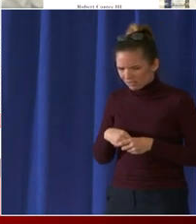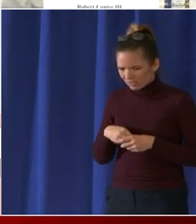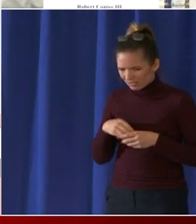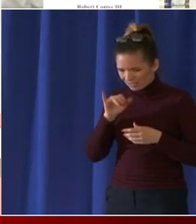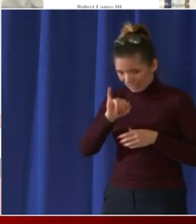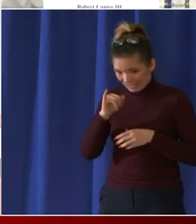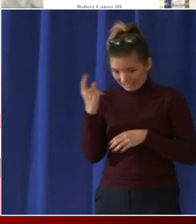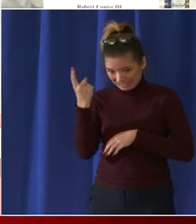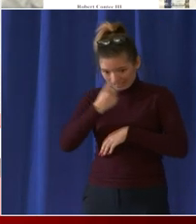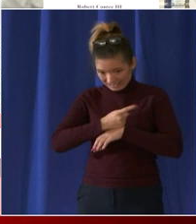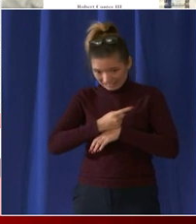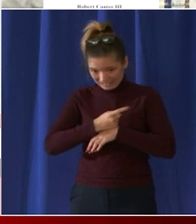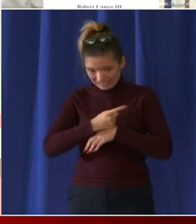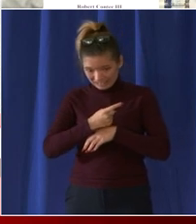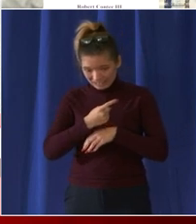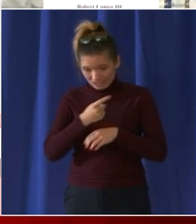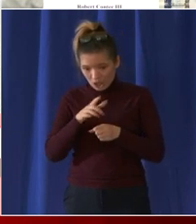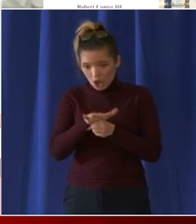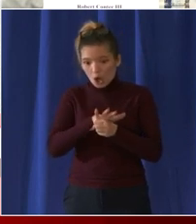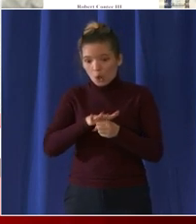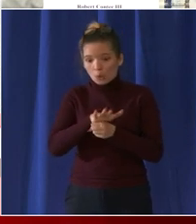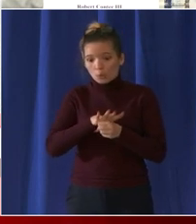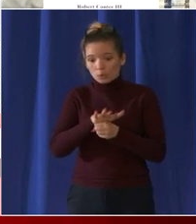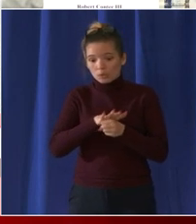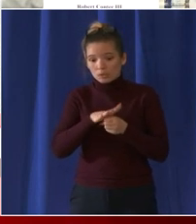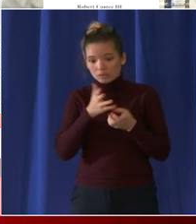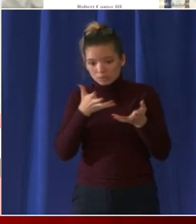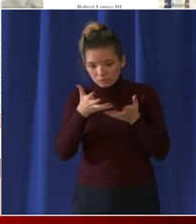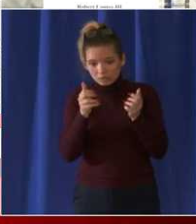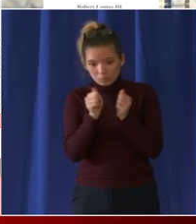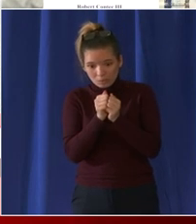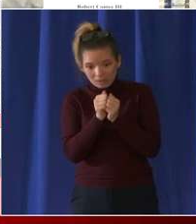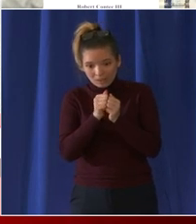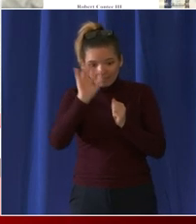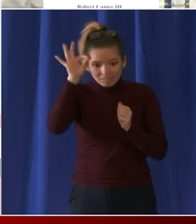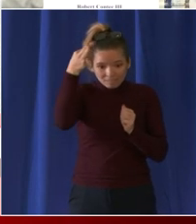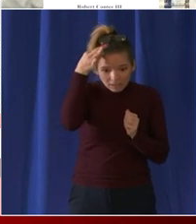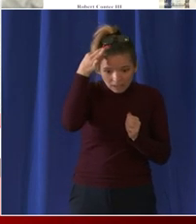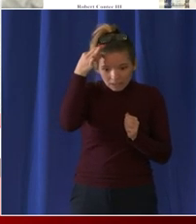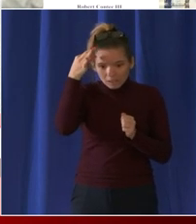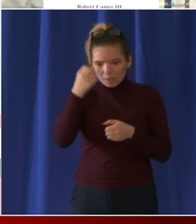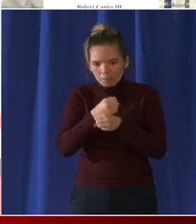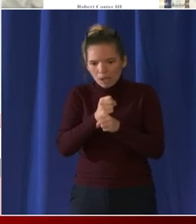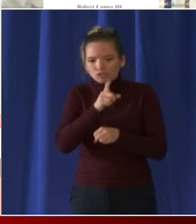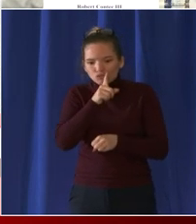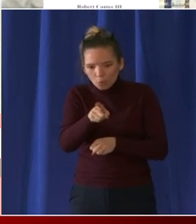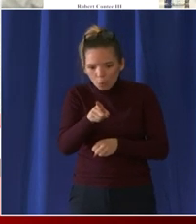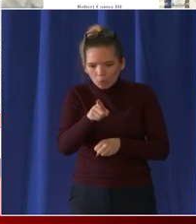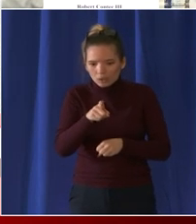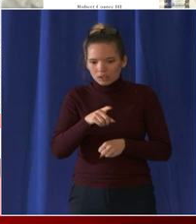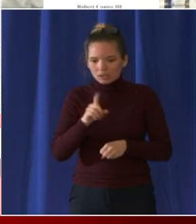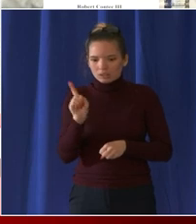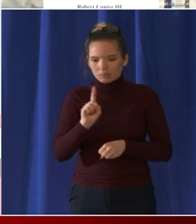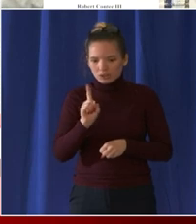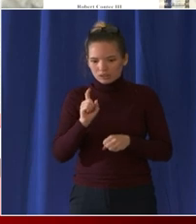government going to the aid of the federal government to ensure that the democracy of this country stayed intact that's what i know